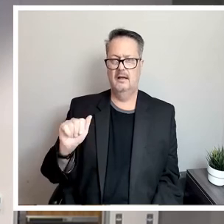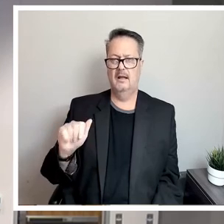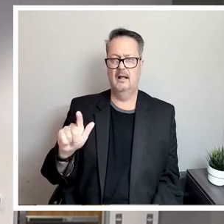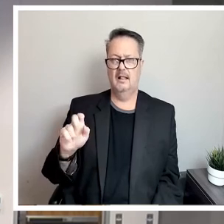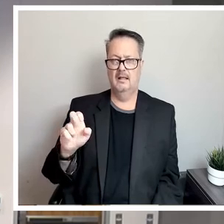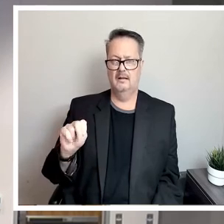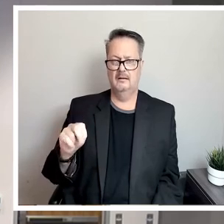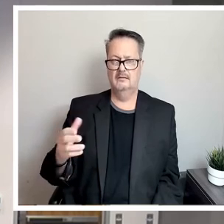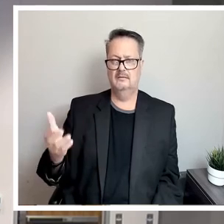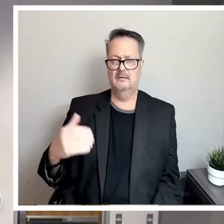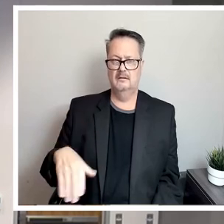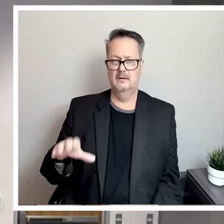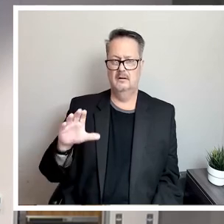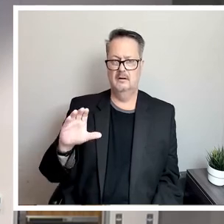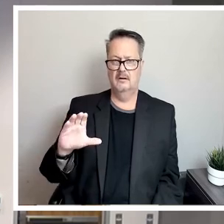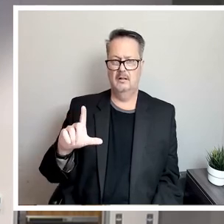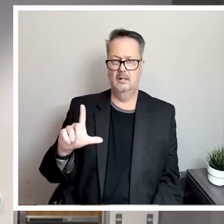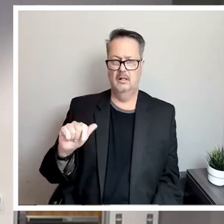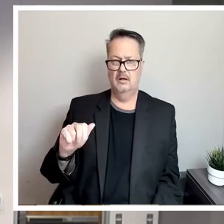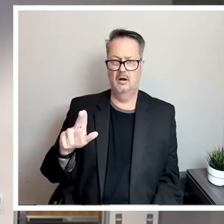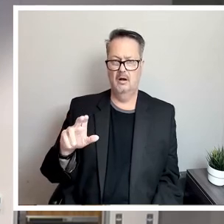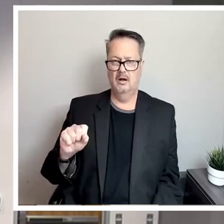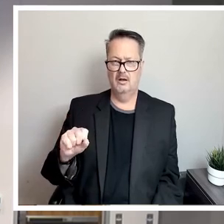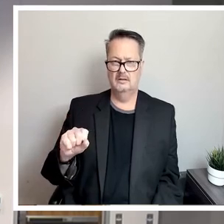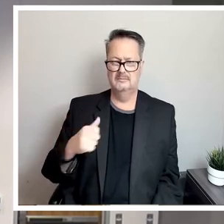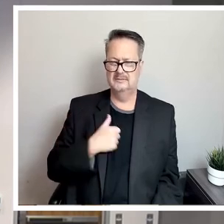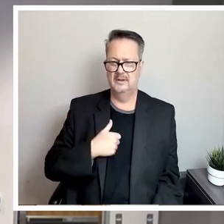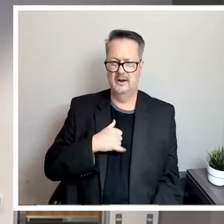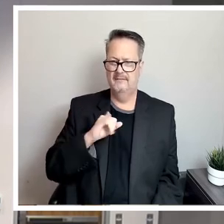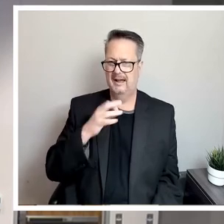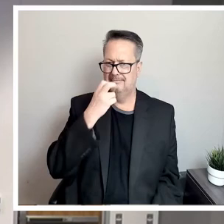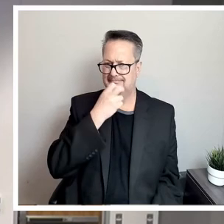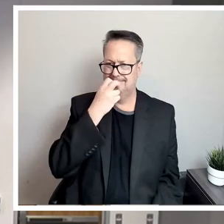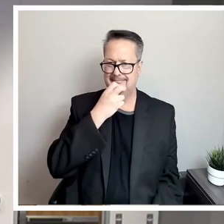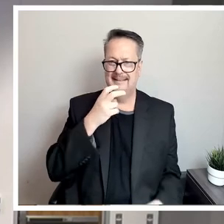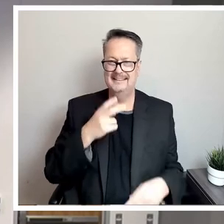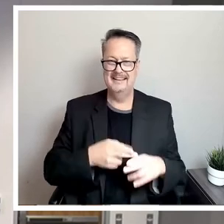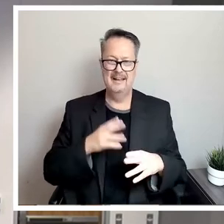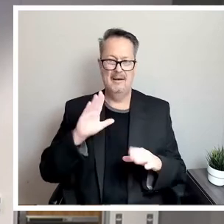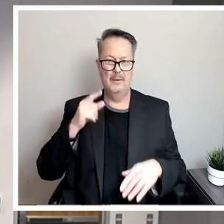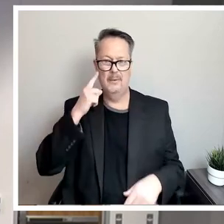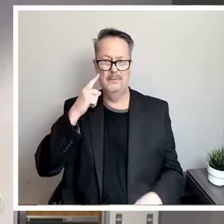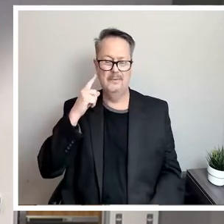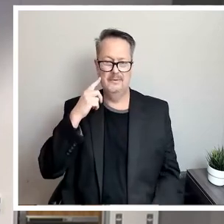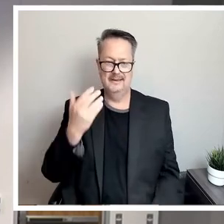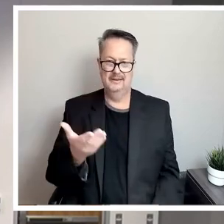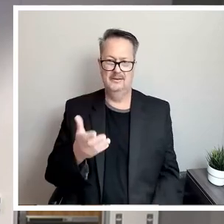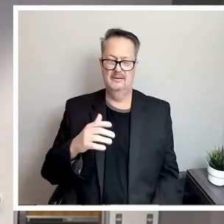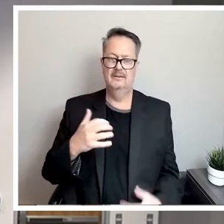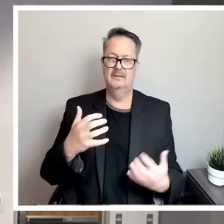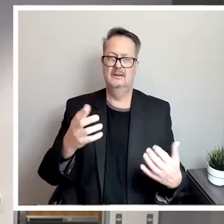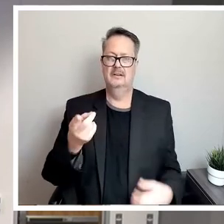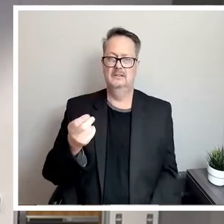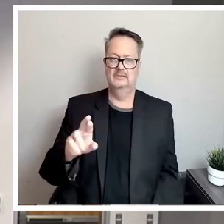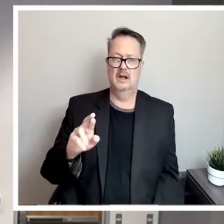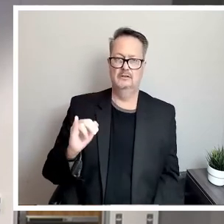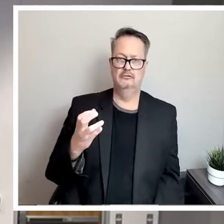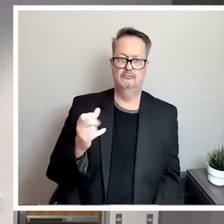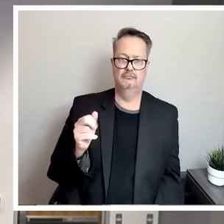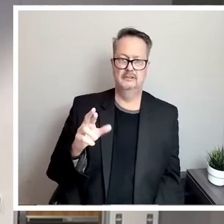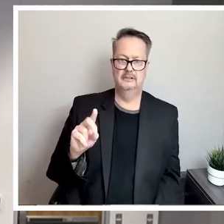Klaus, and I'm sorry if I mispronounced your name. I know you're here in the audience. Dr. Richard Owens,